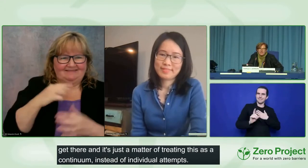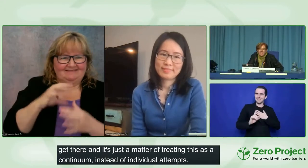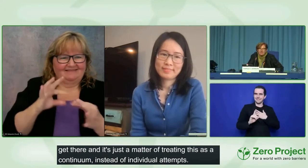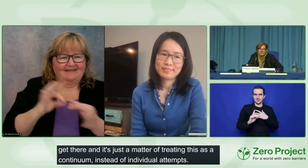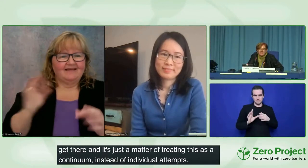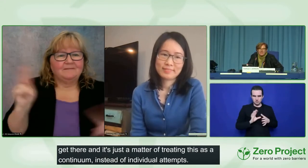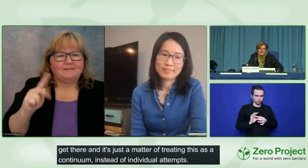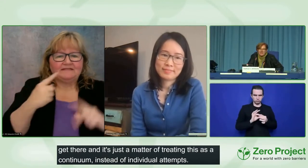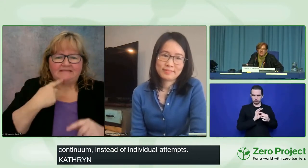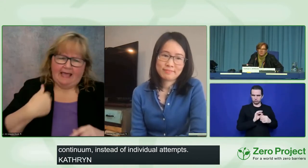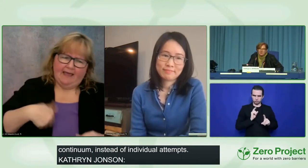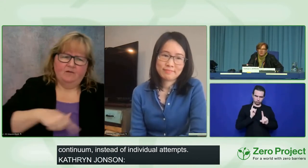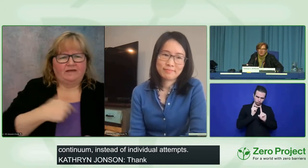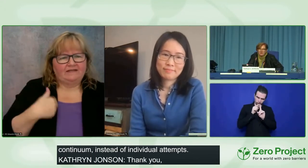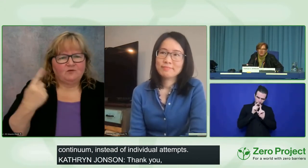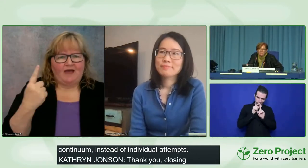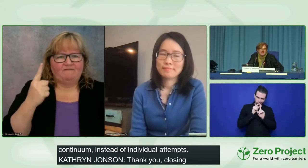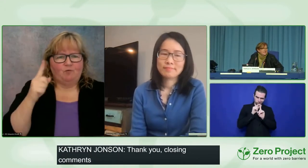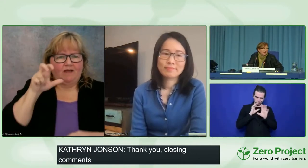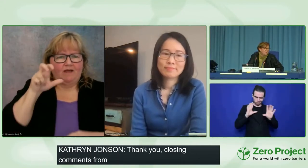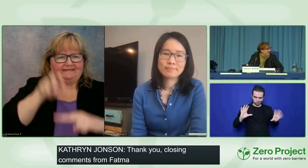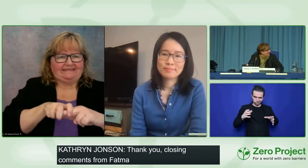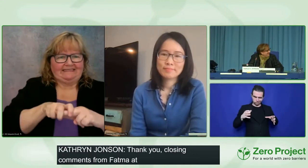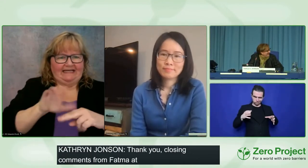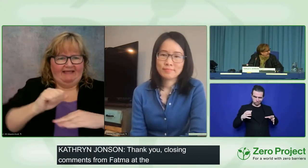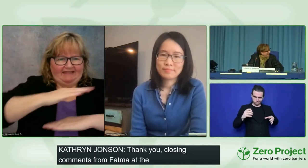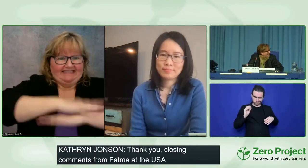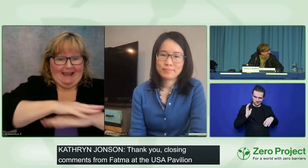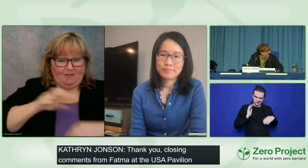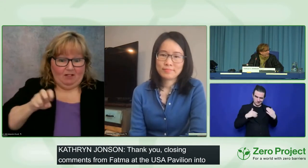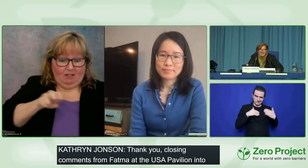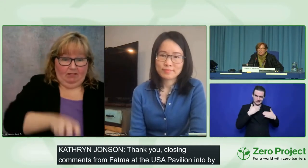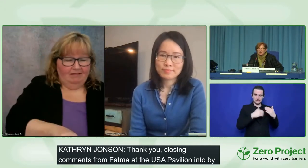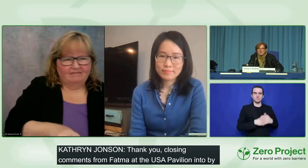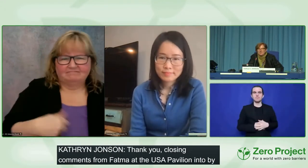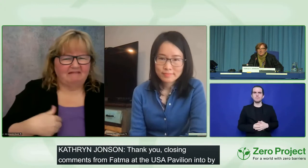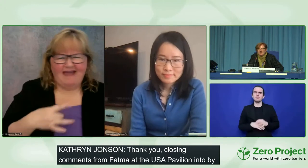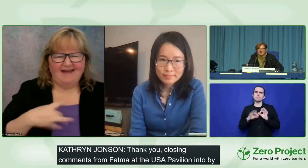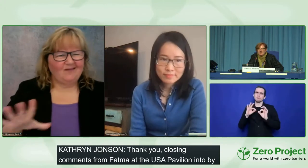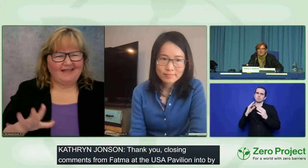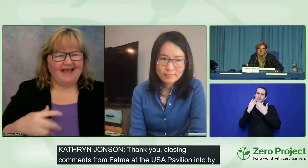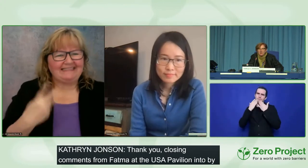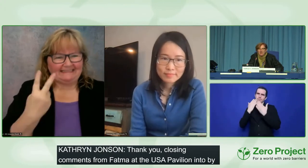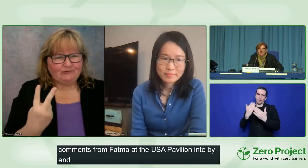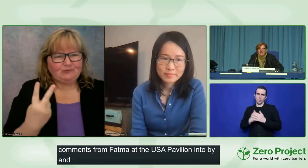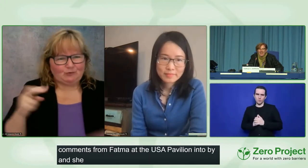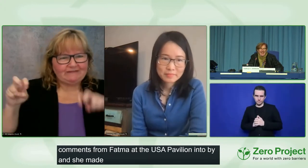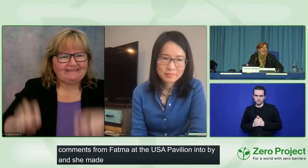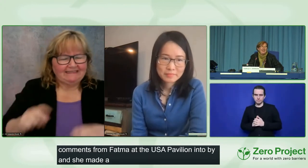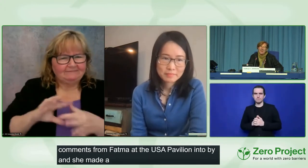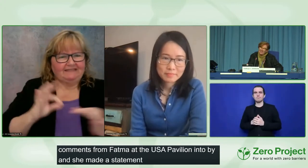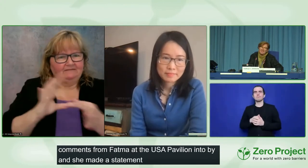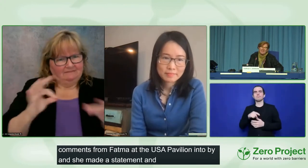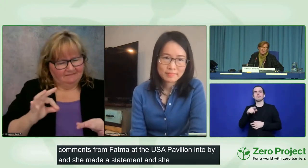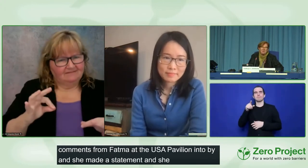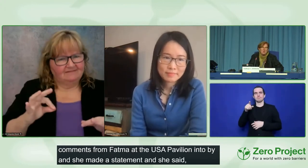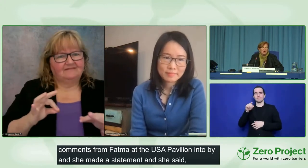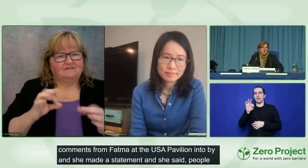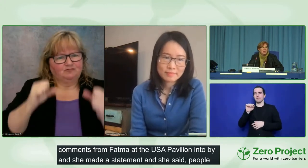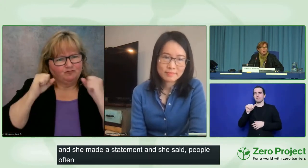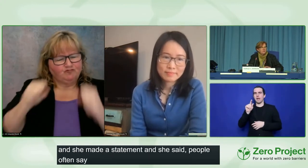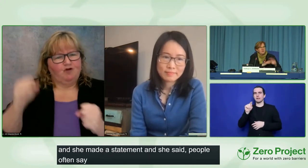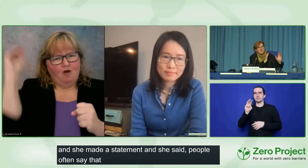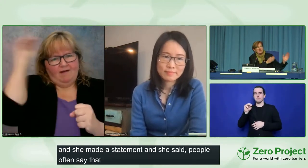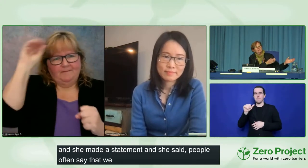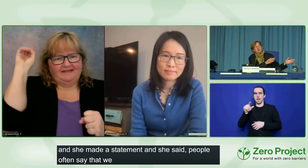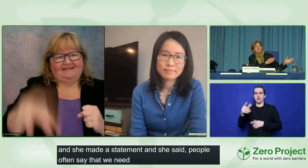say we need to have a seat at the table. And then she said, but I don't like that. We need two seats at the table. And I think they need